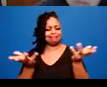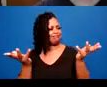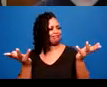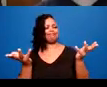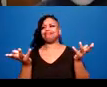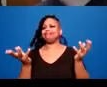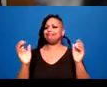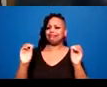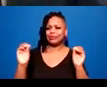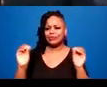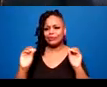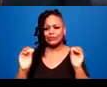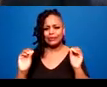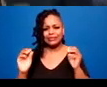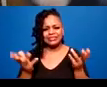tried two different